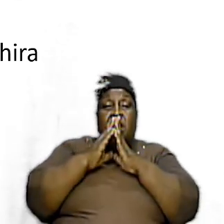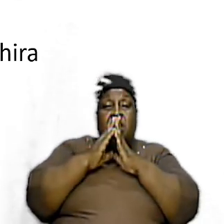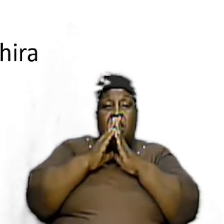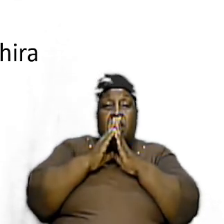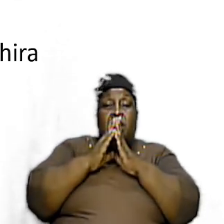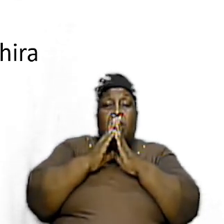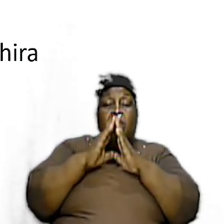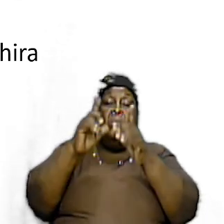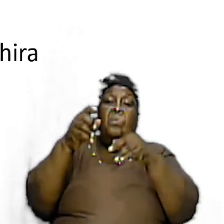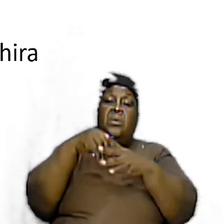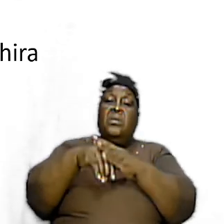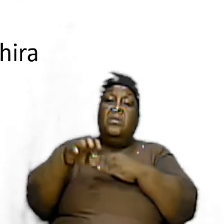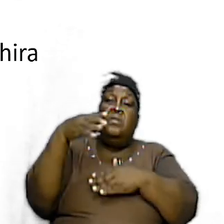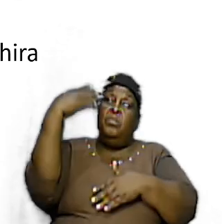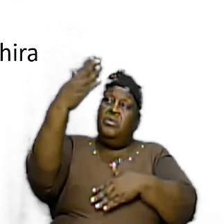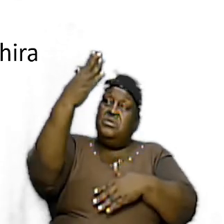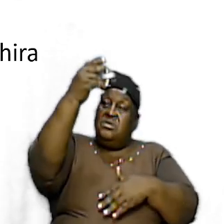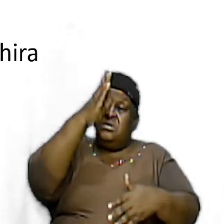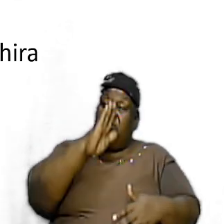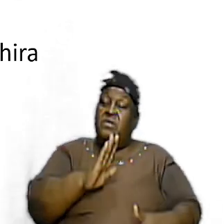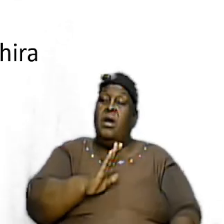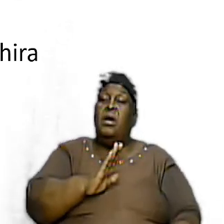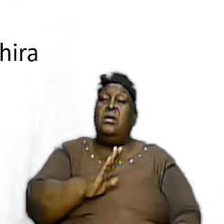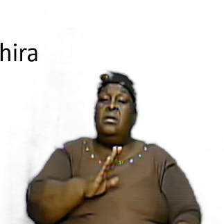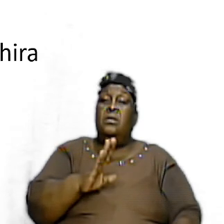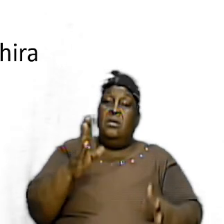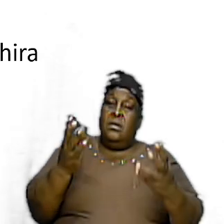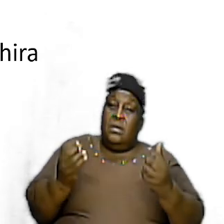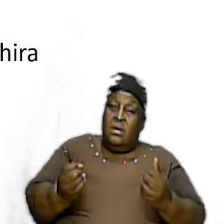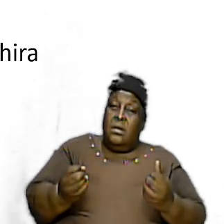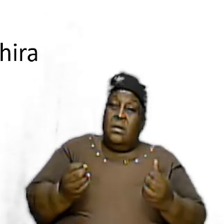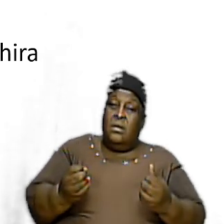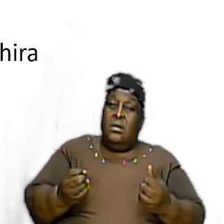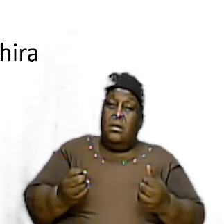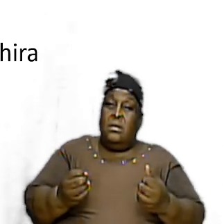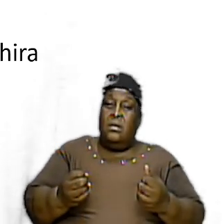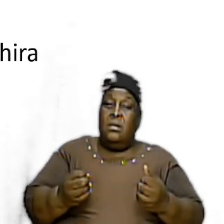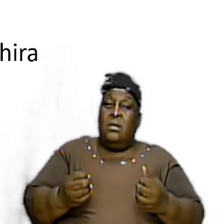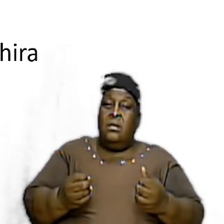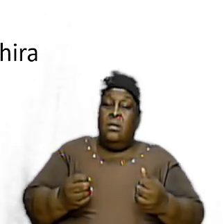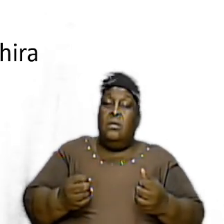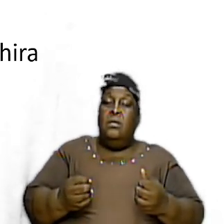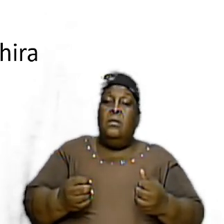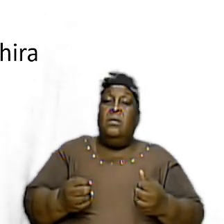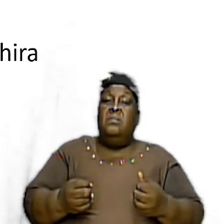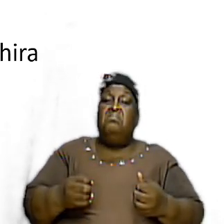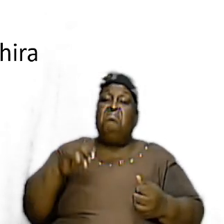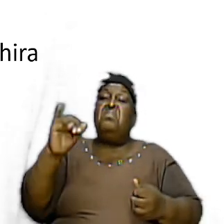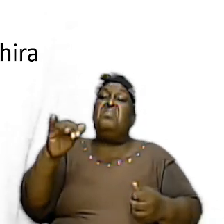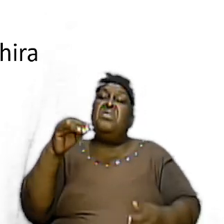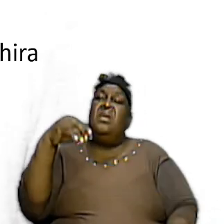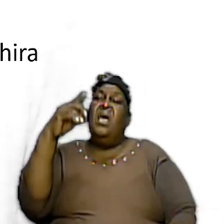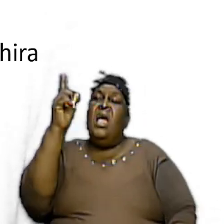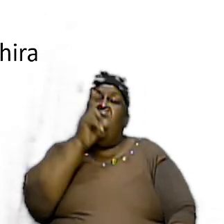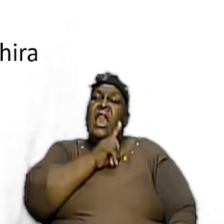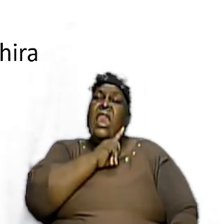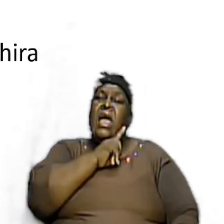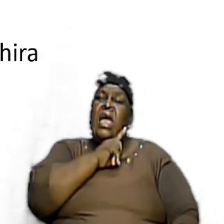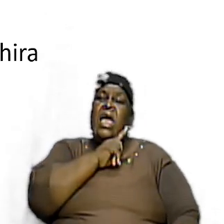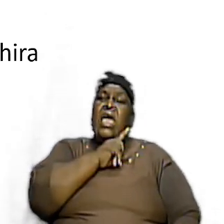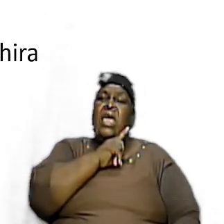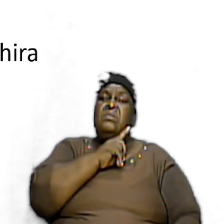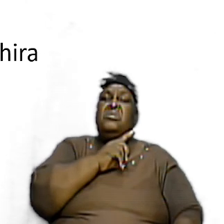into God's presence but I stand tonight and I want us to understand that that is a lie and it must be